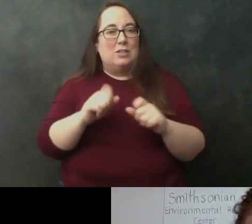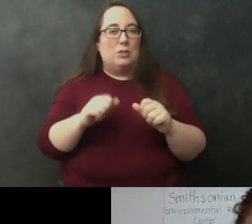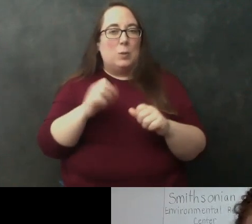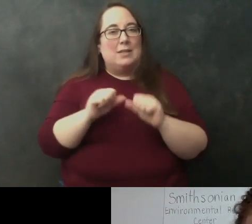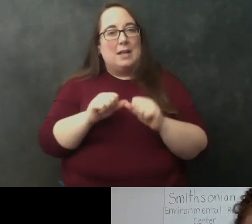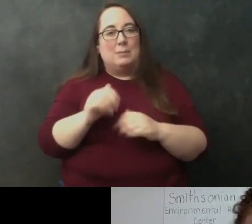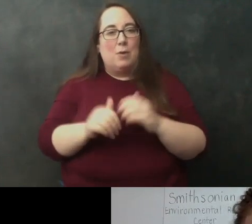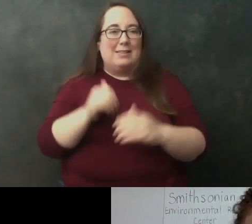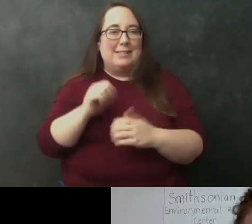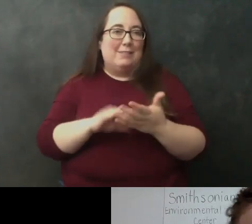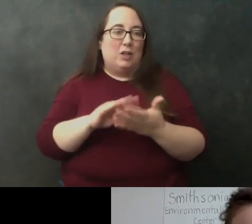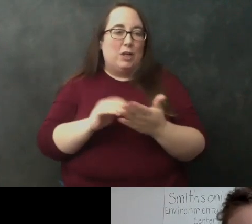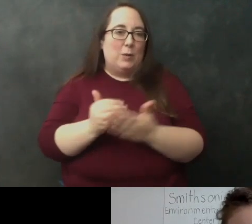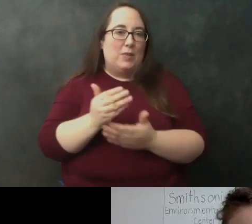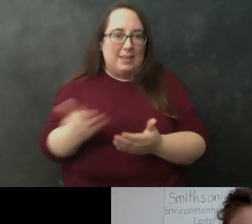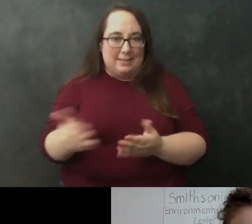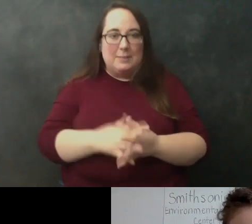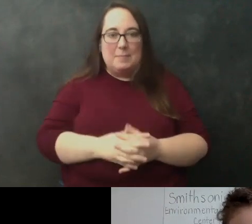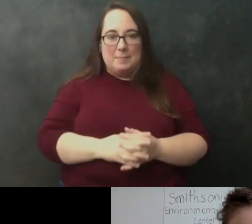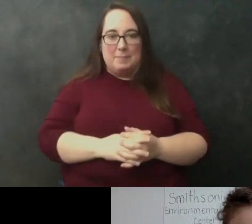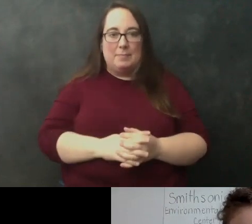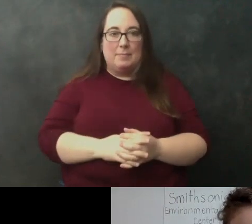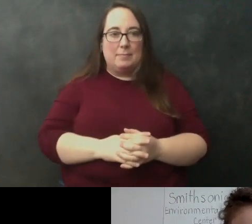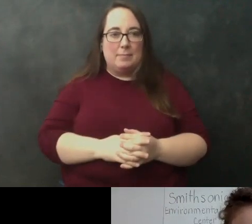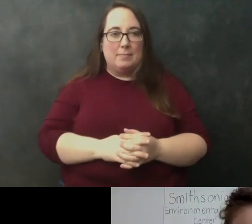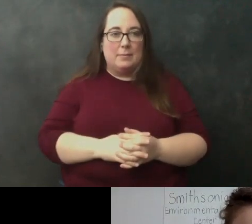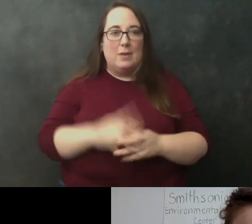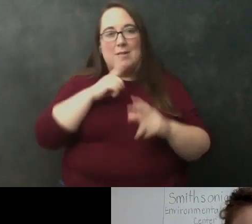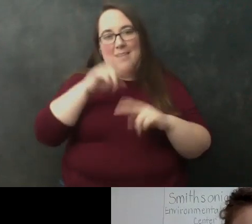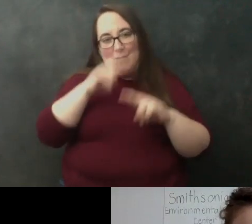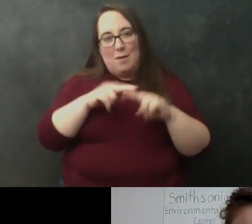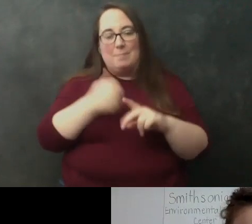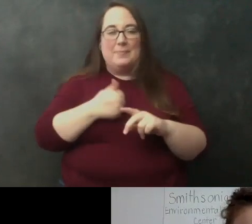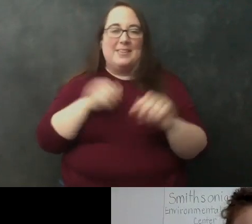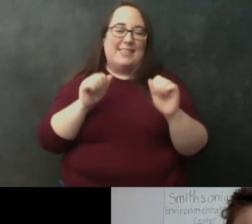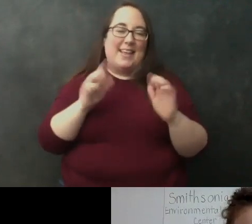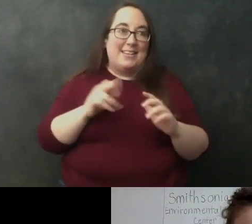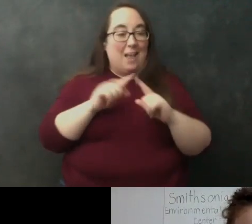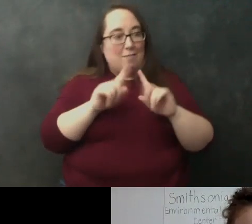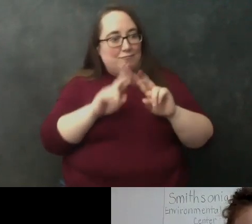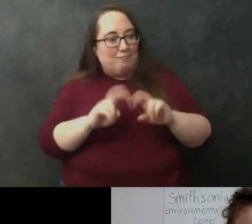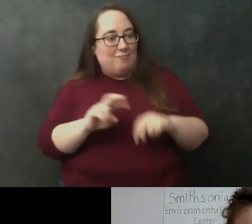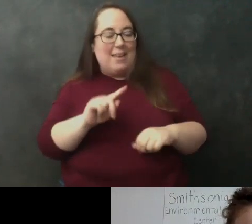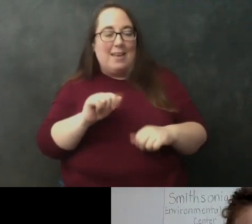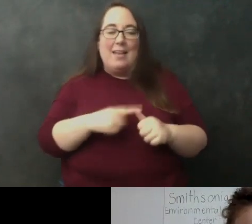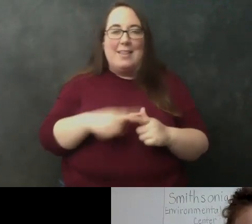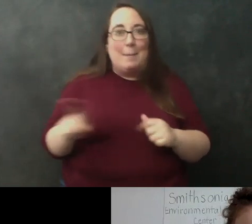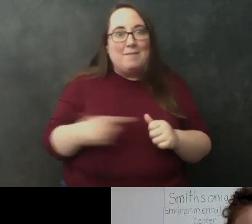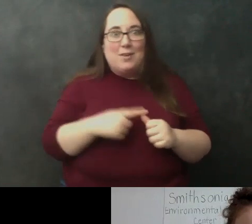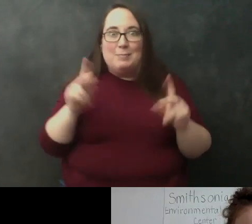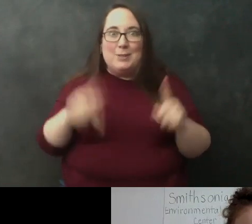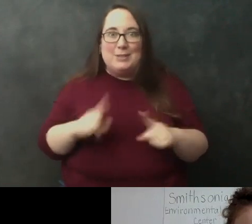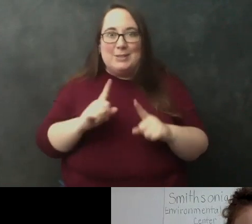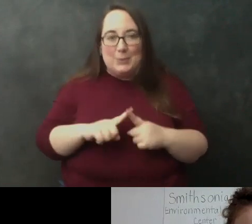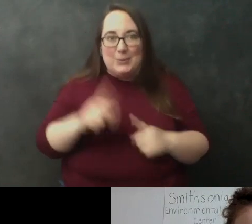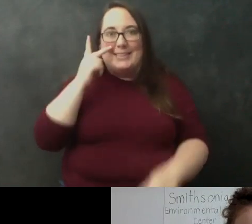of getting to learn new things it's also really fun because as the scientist who gets to analyze the data i'm the first person to be able to